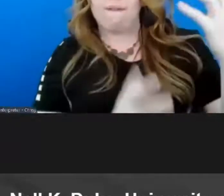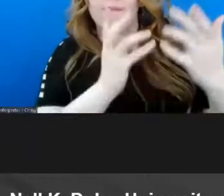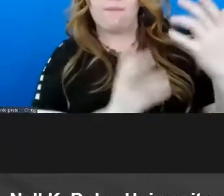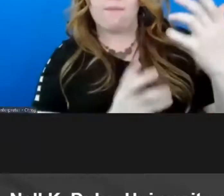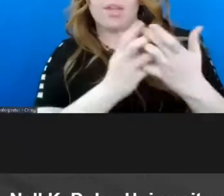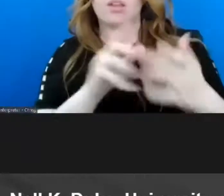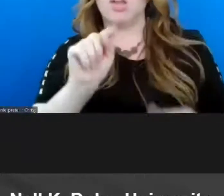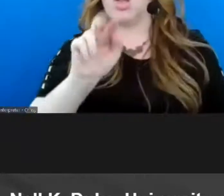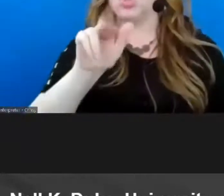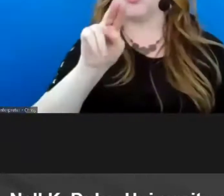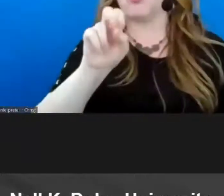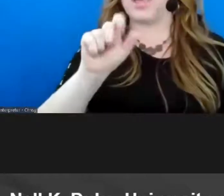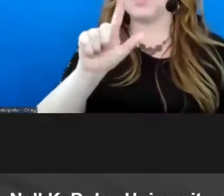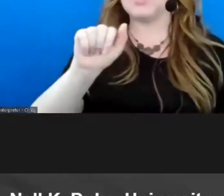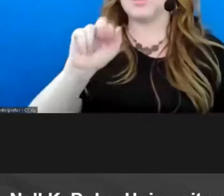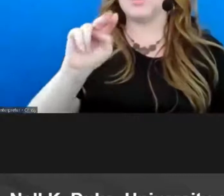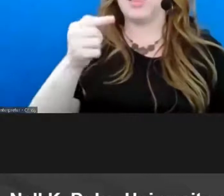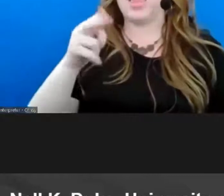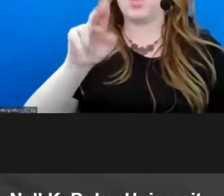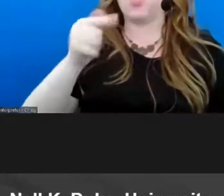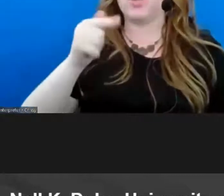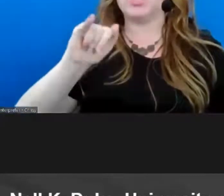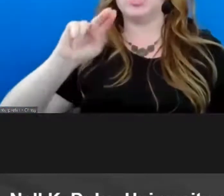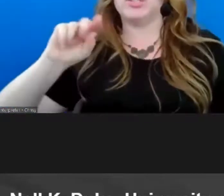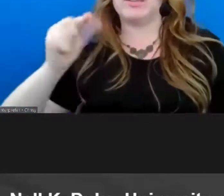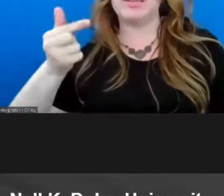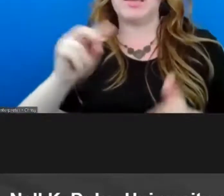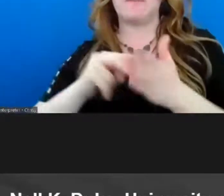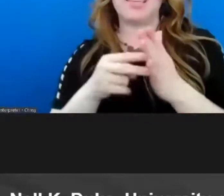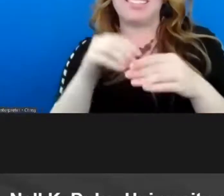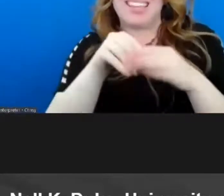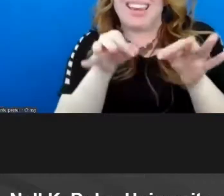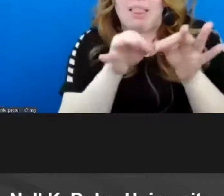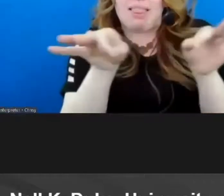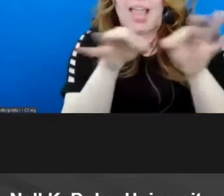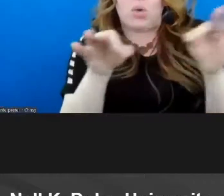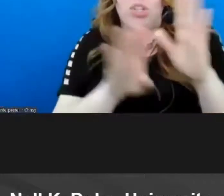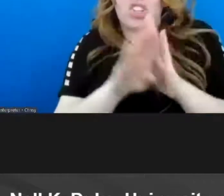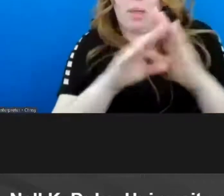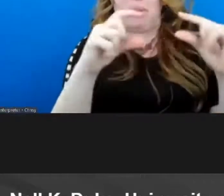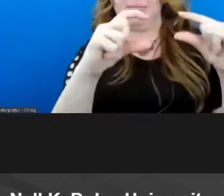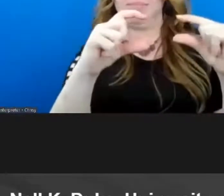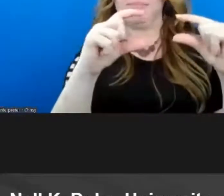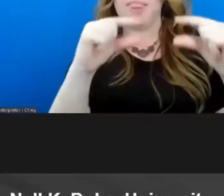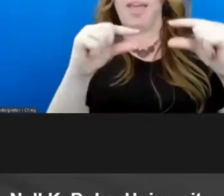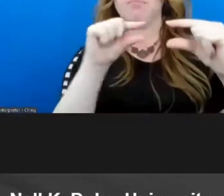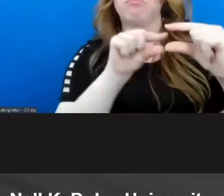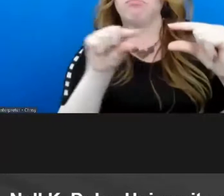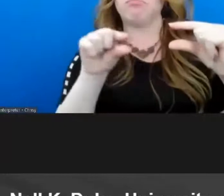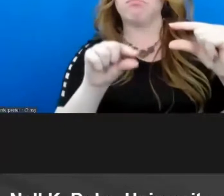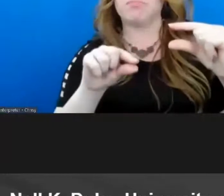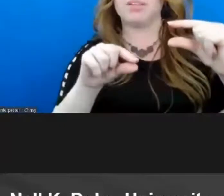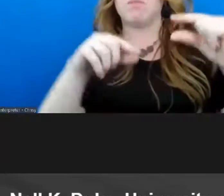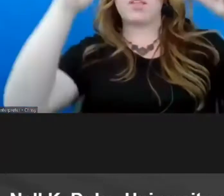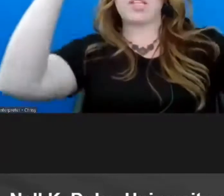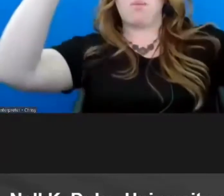translanguaging is really in that language development uh strand that i think is like third from the top